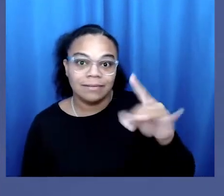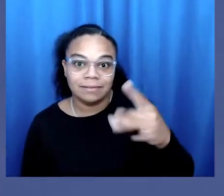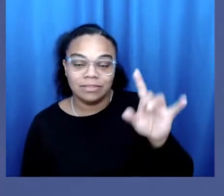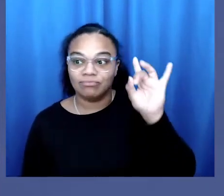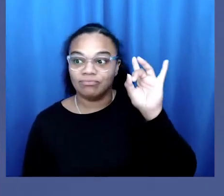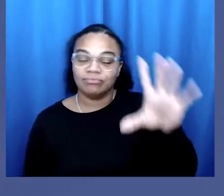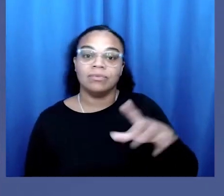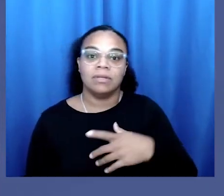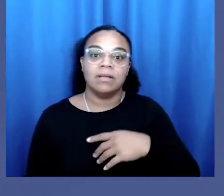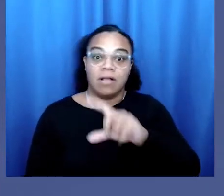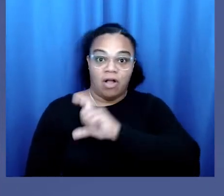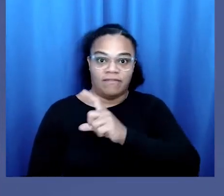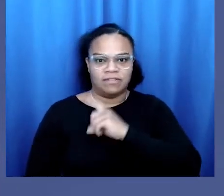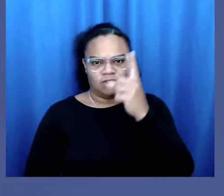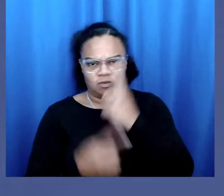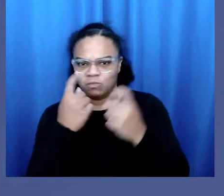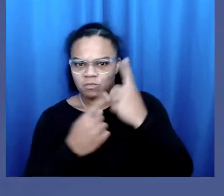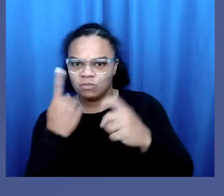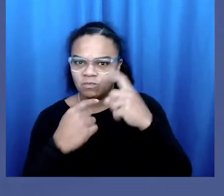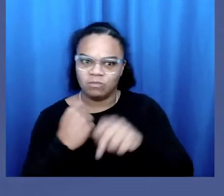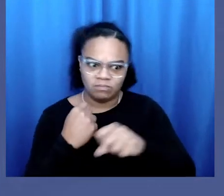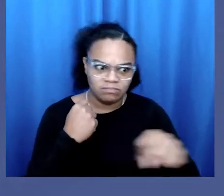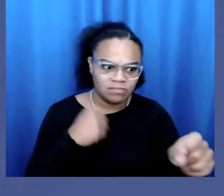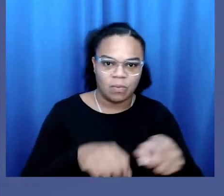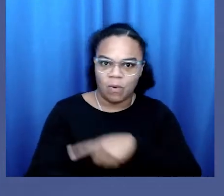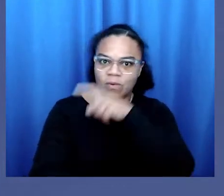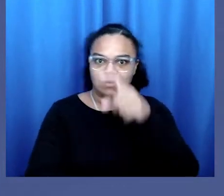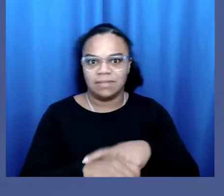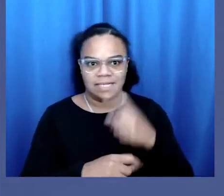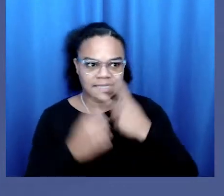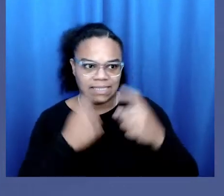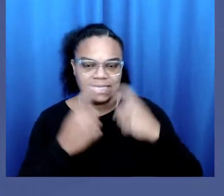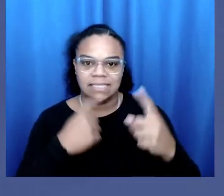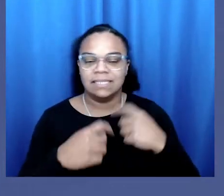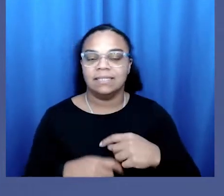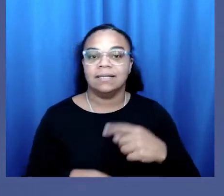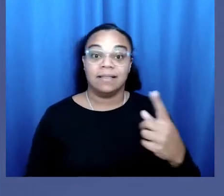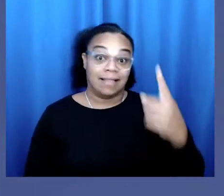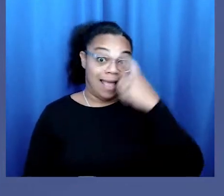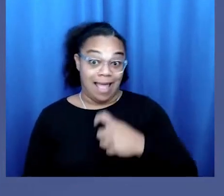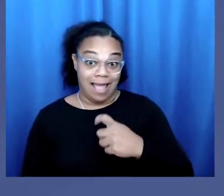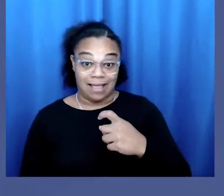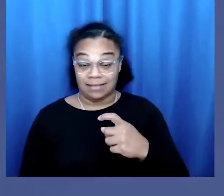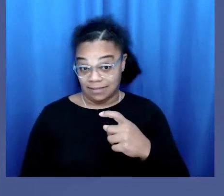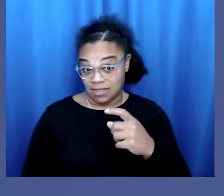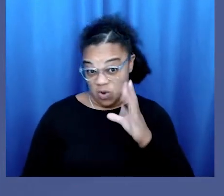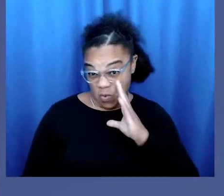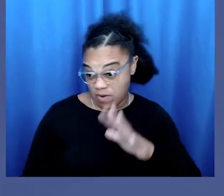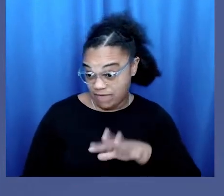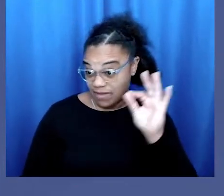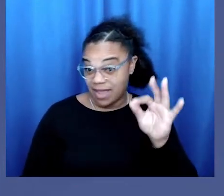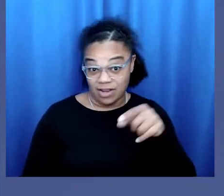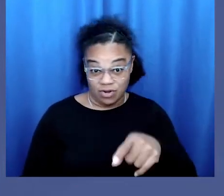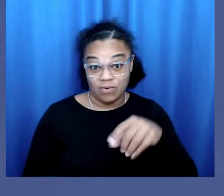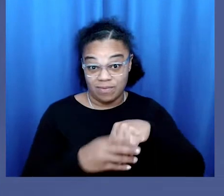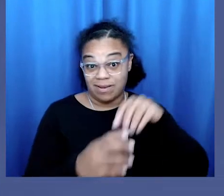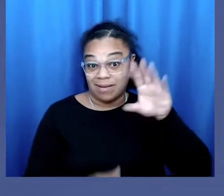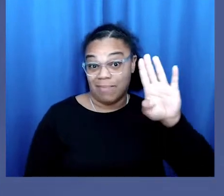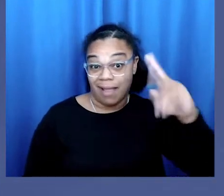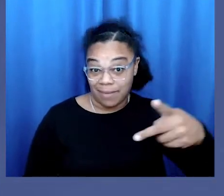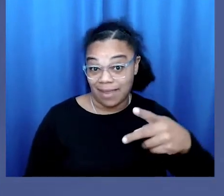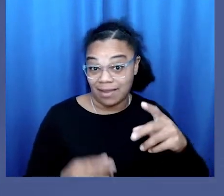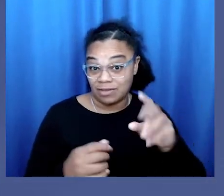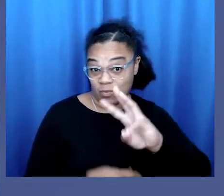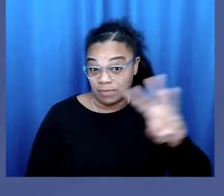The officers interrogated me for some time, asking all kinds of questions. They ask if they are going to find me on